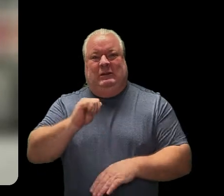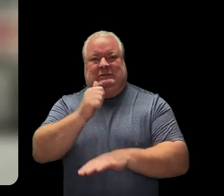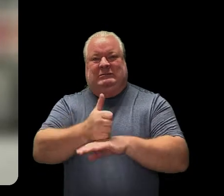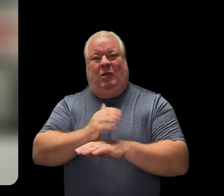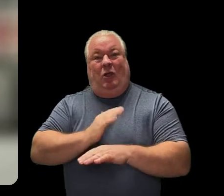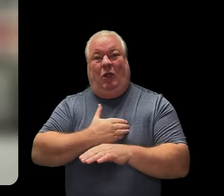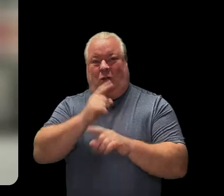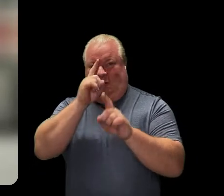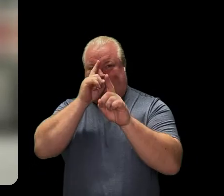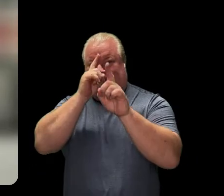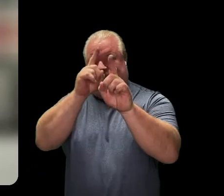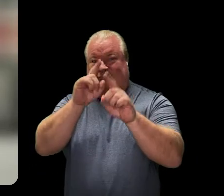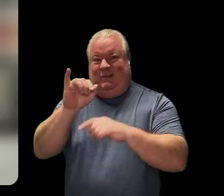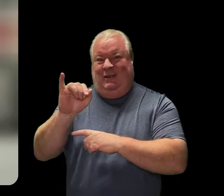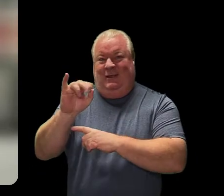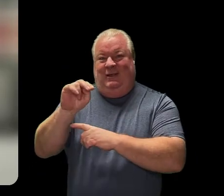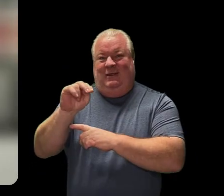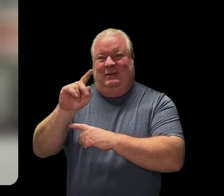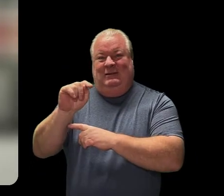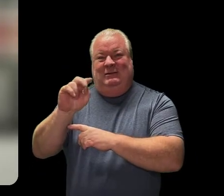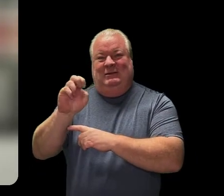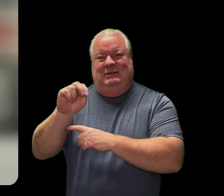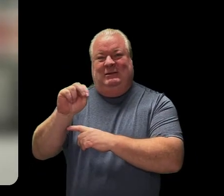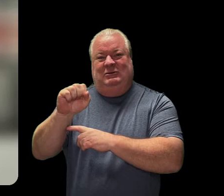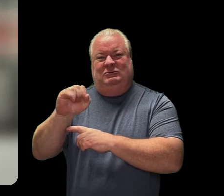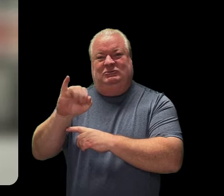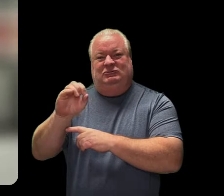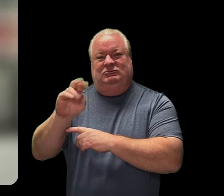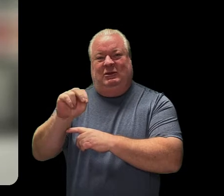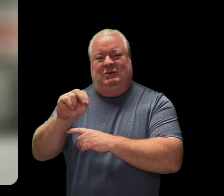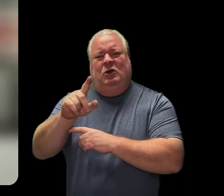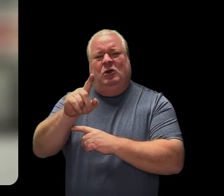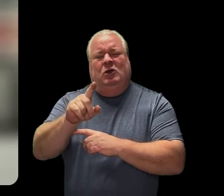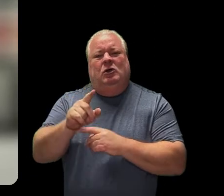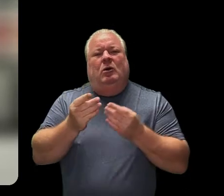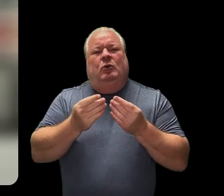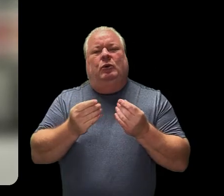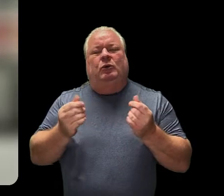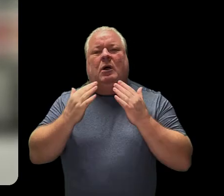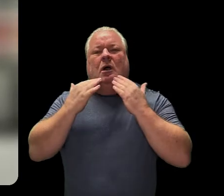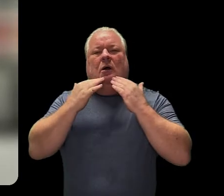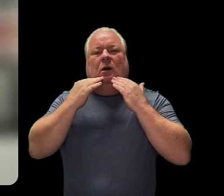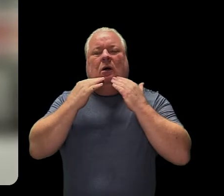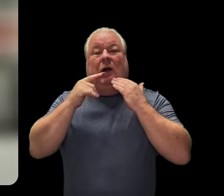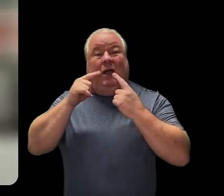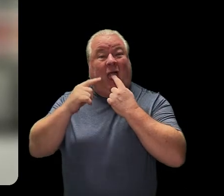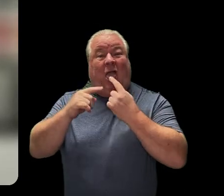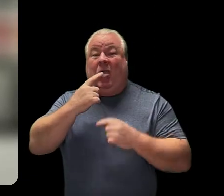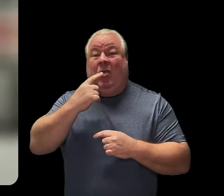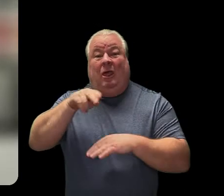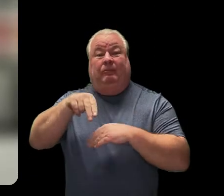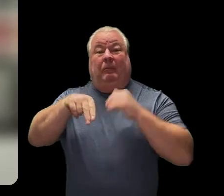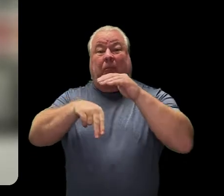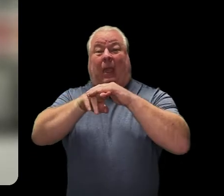intention. So, relax your jaw. Make sure your tongue is off the roof of your mouth.